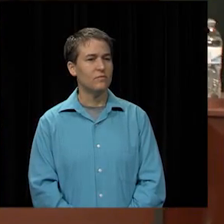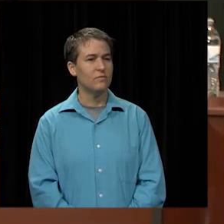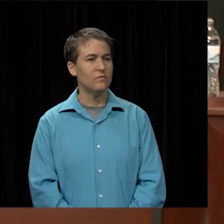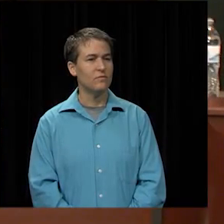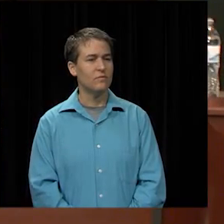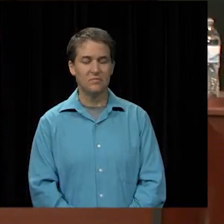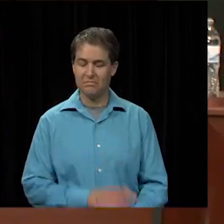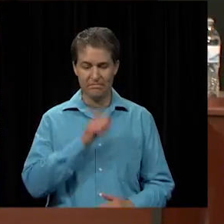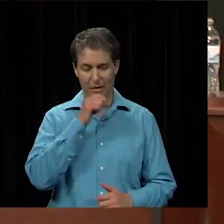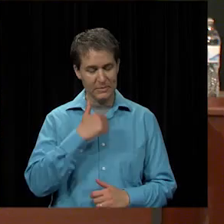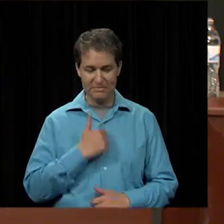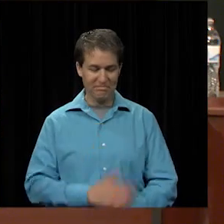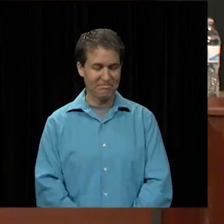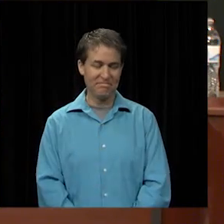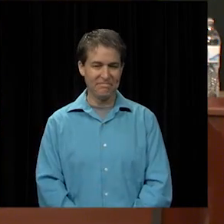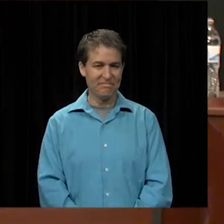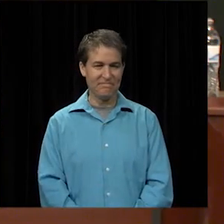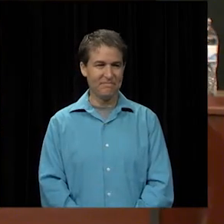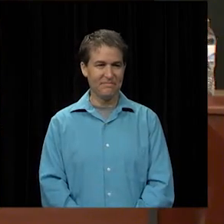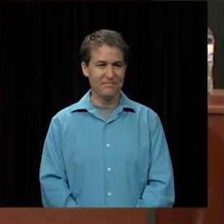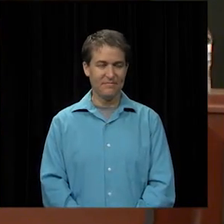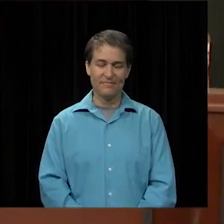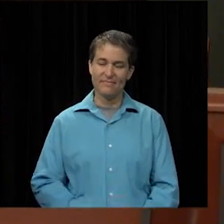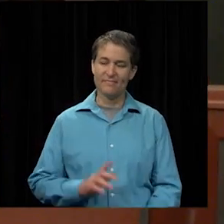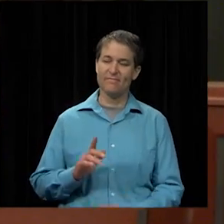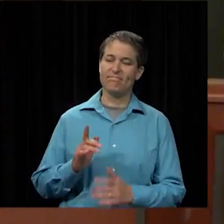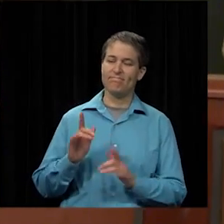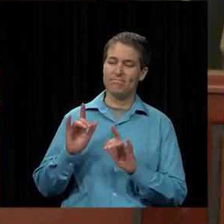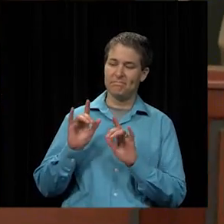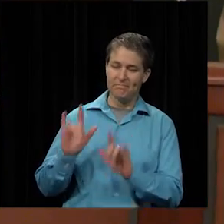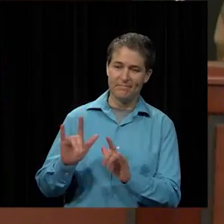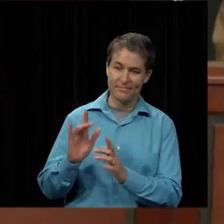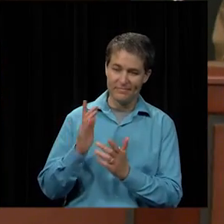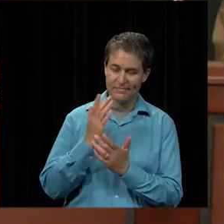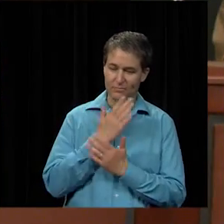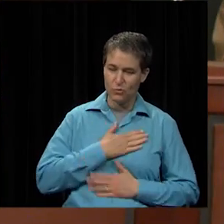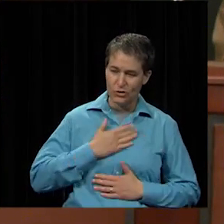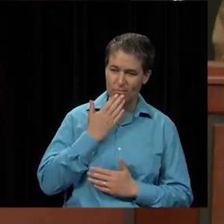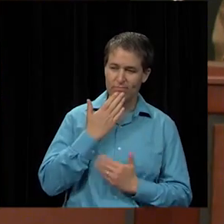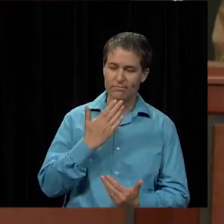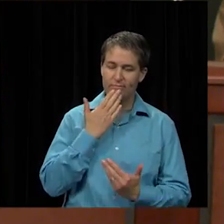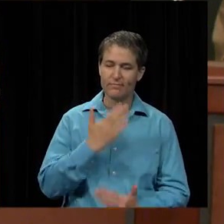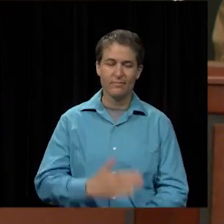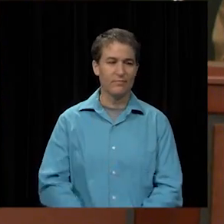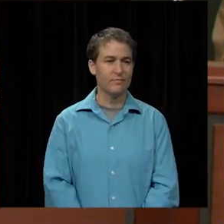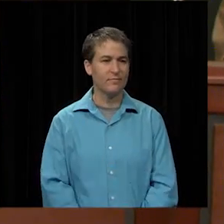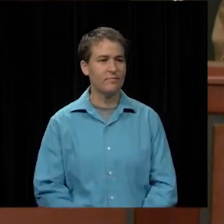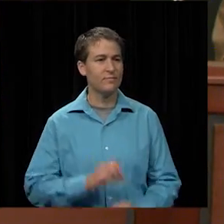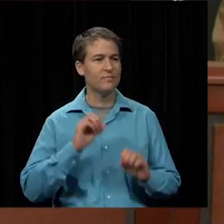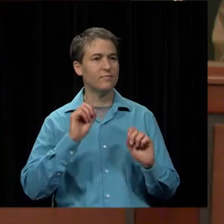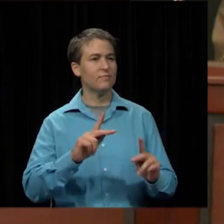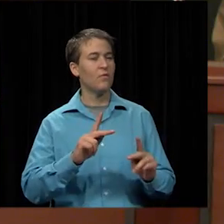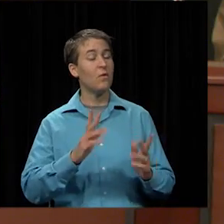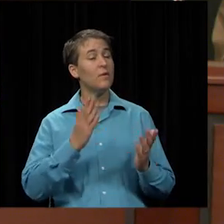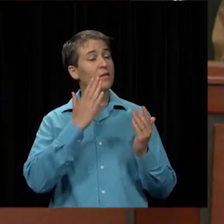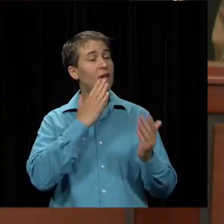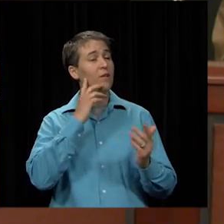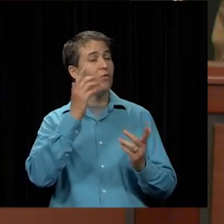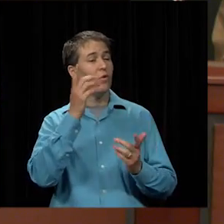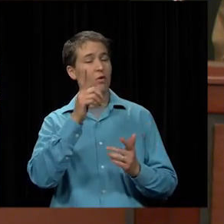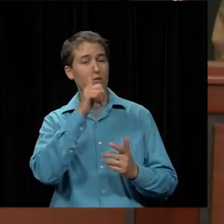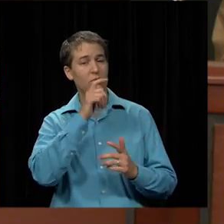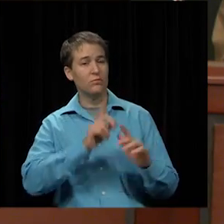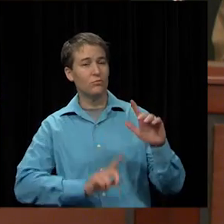Not me. You are loved and appreciated. Okay, thank you guys who all came for